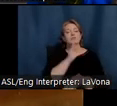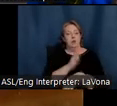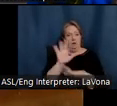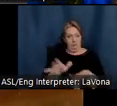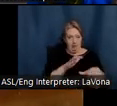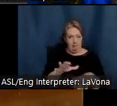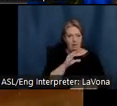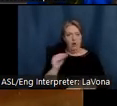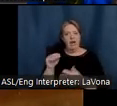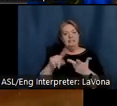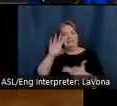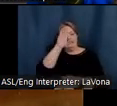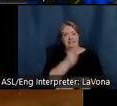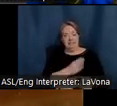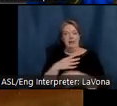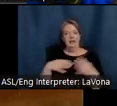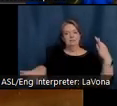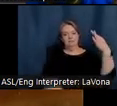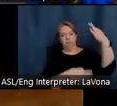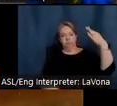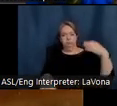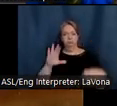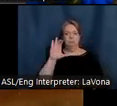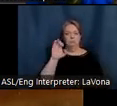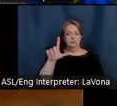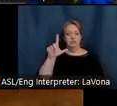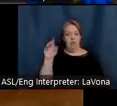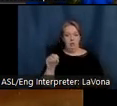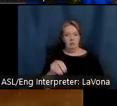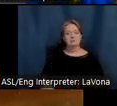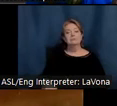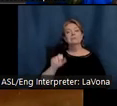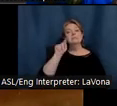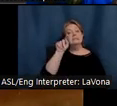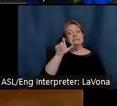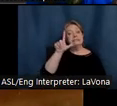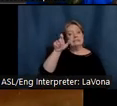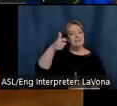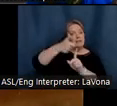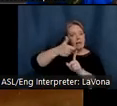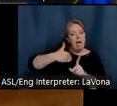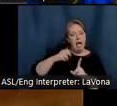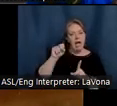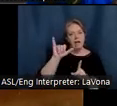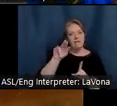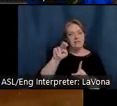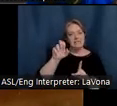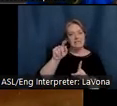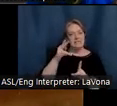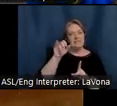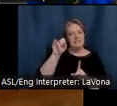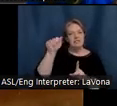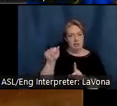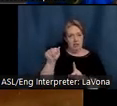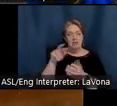Steele had synesthesia, so music often inspired his art and his daily life. It is